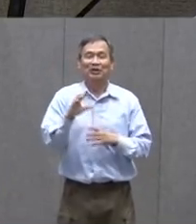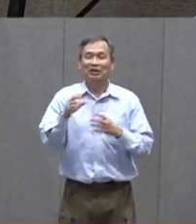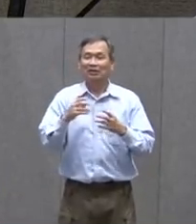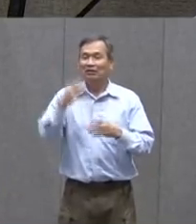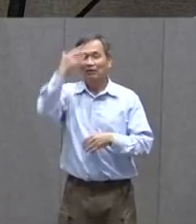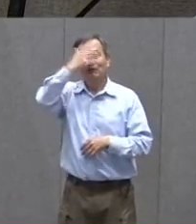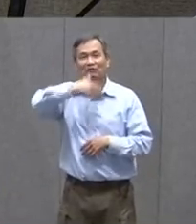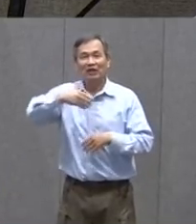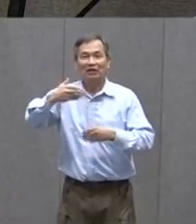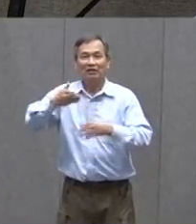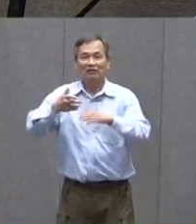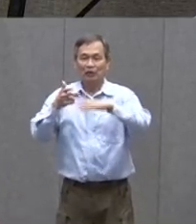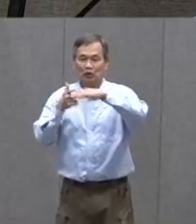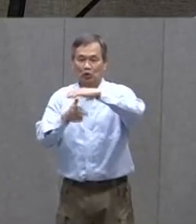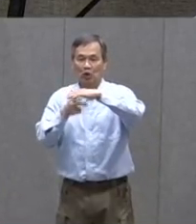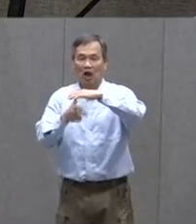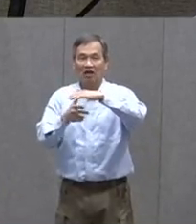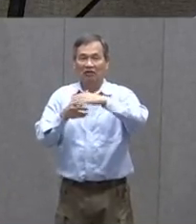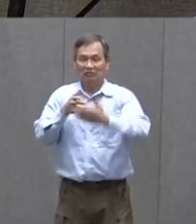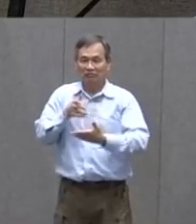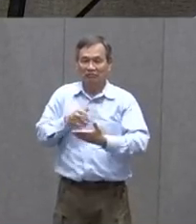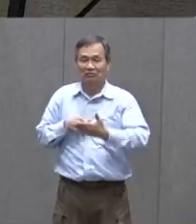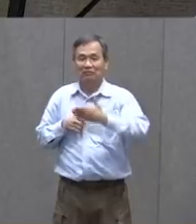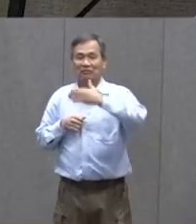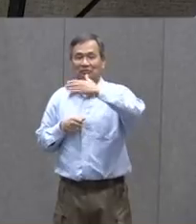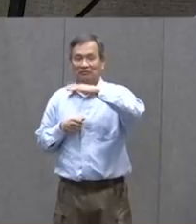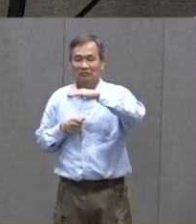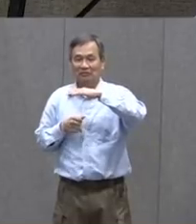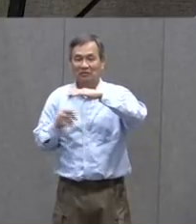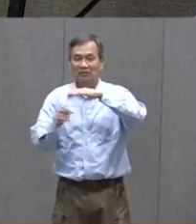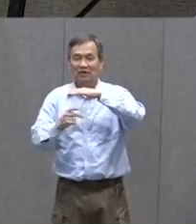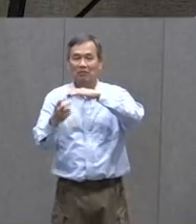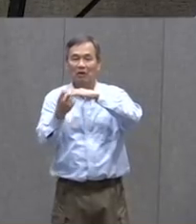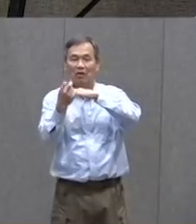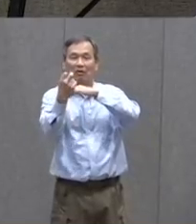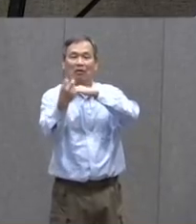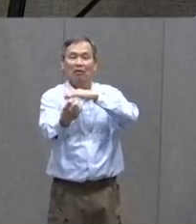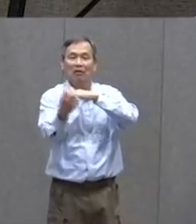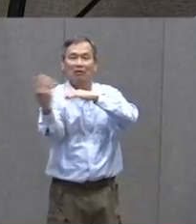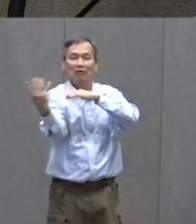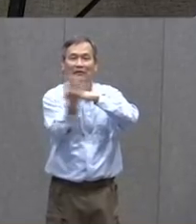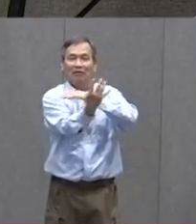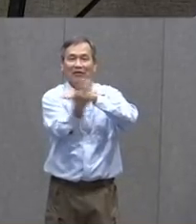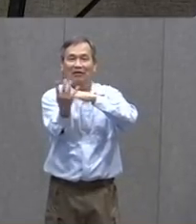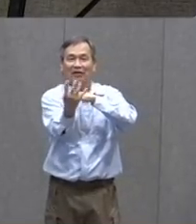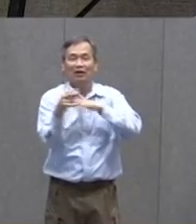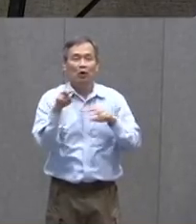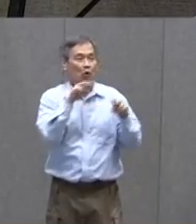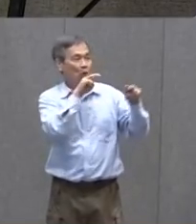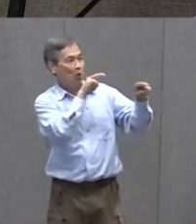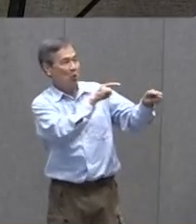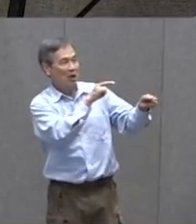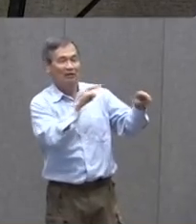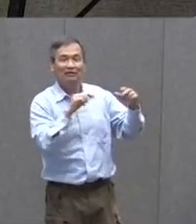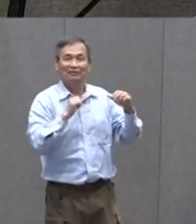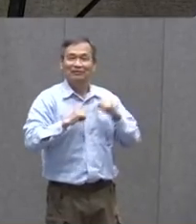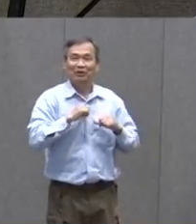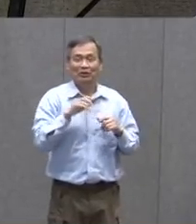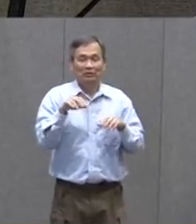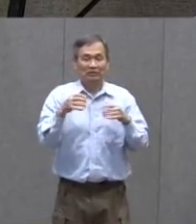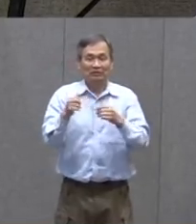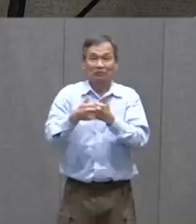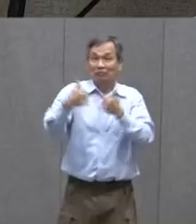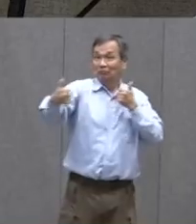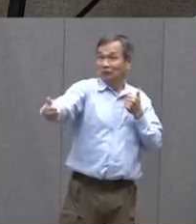Front of Your garage And people Who are Out on The sidewalk Could see Your puppet Show So that way You stay